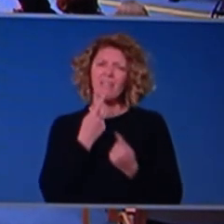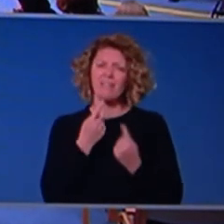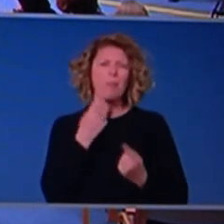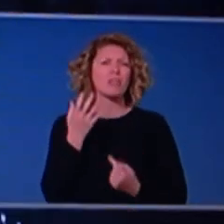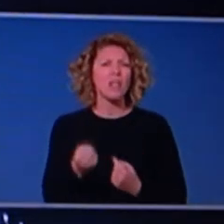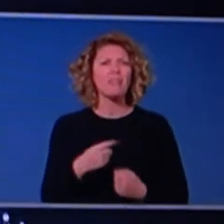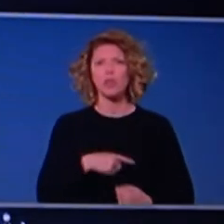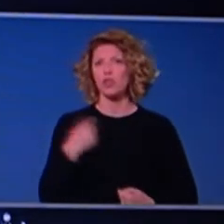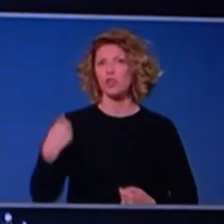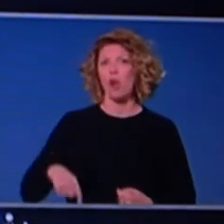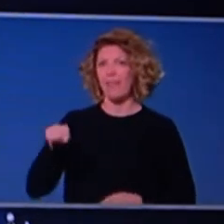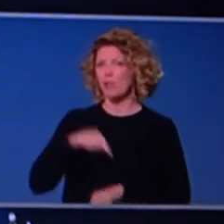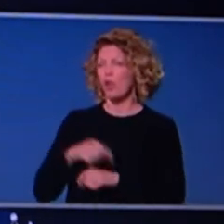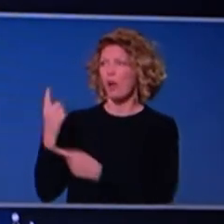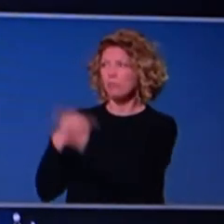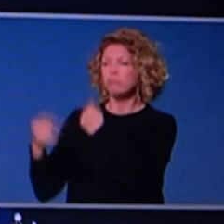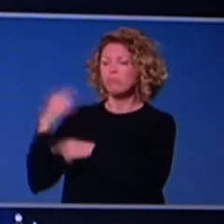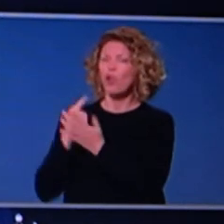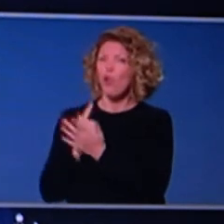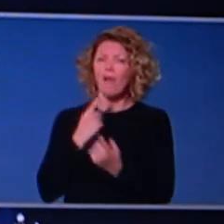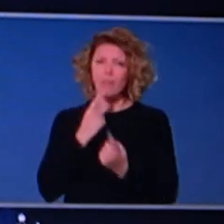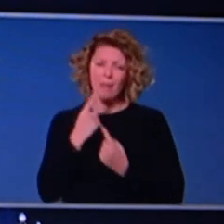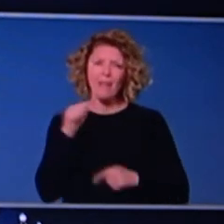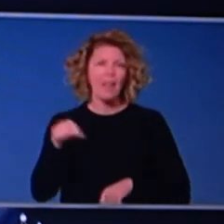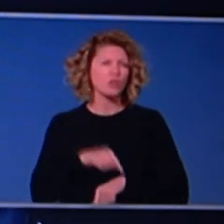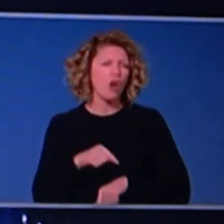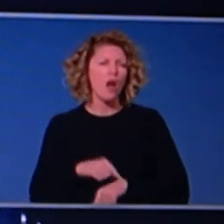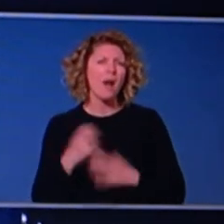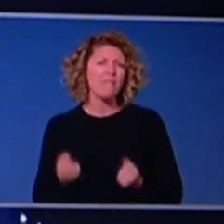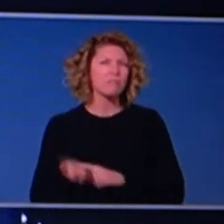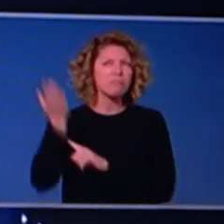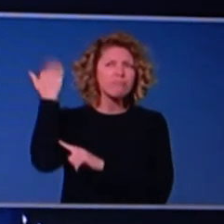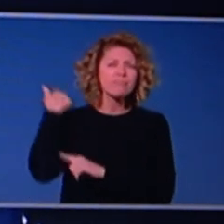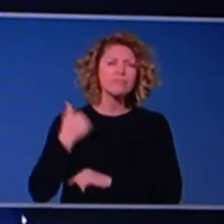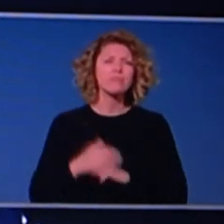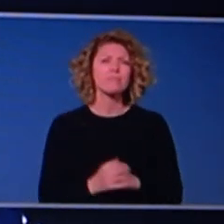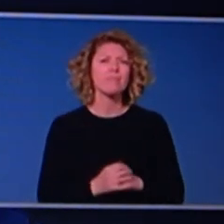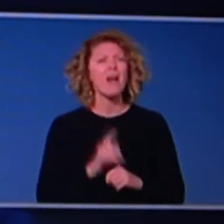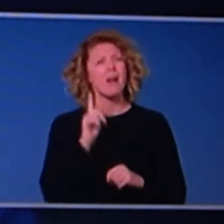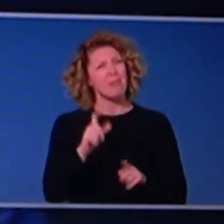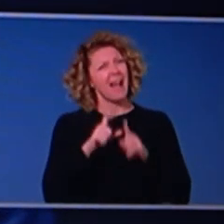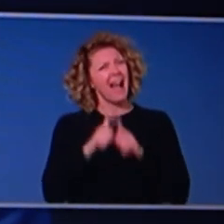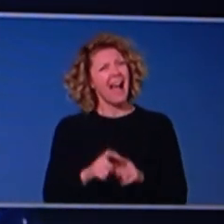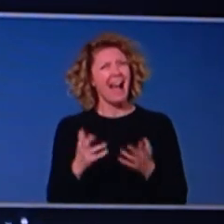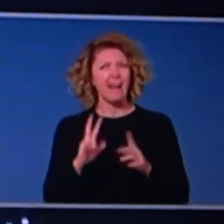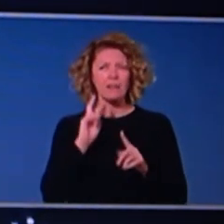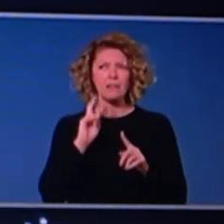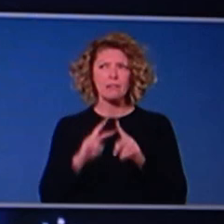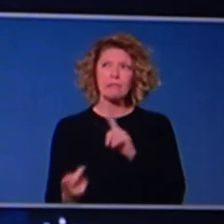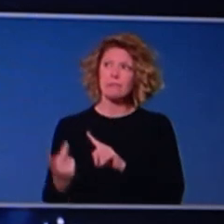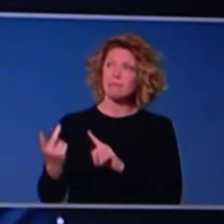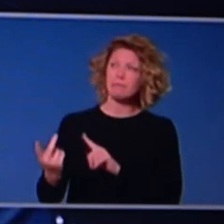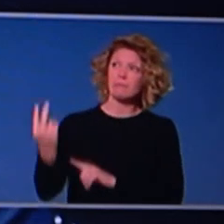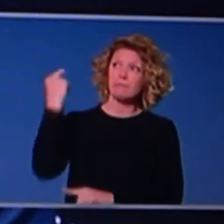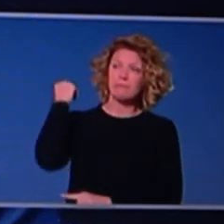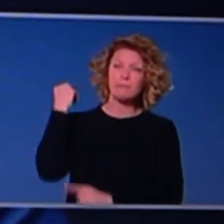China in those early days. Um, you know, it's, it's really hard to, to look back. Um, uh,